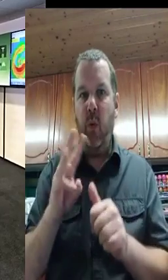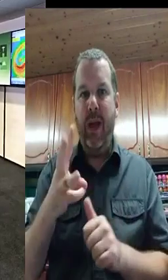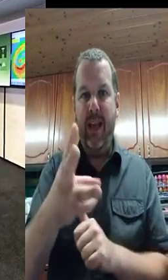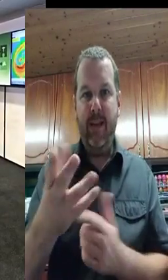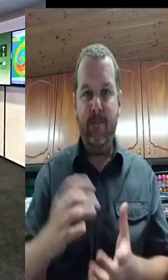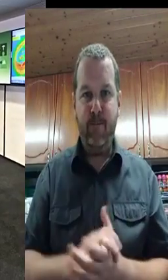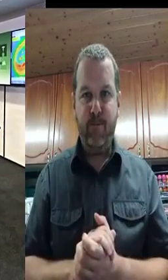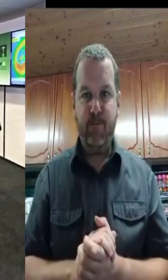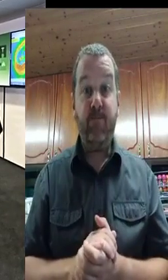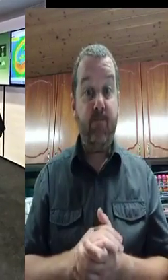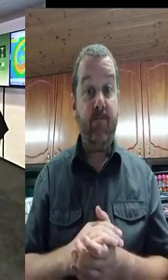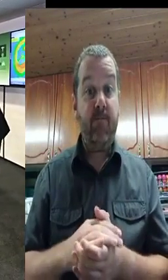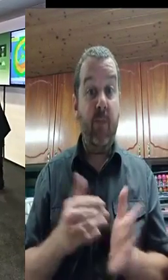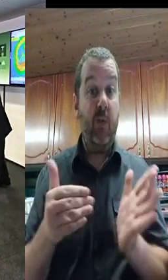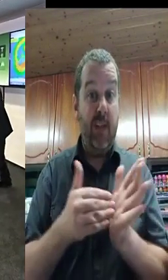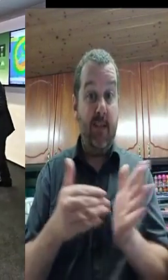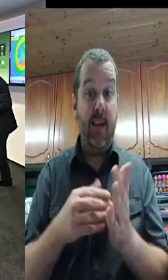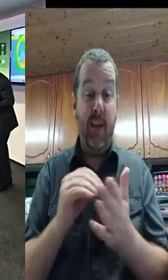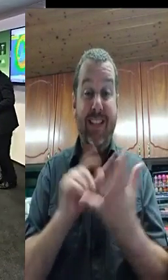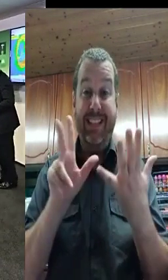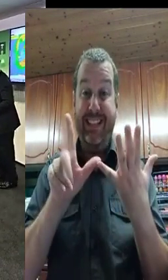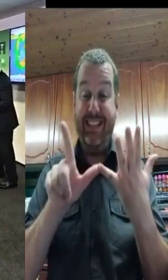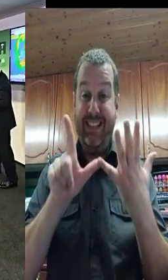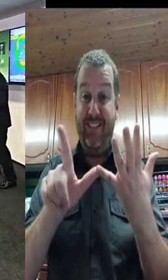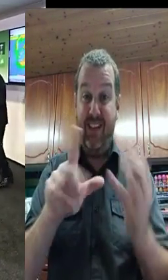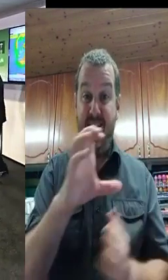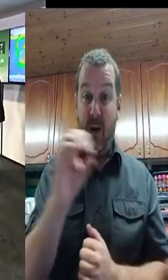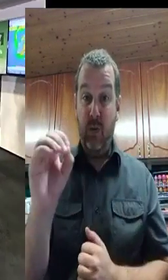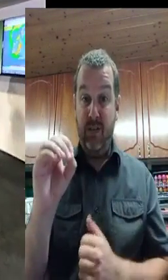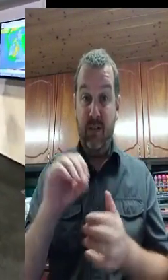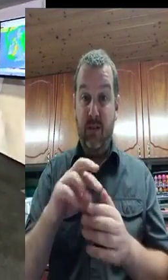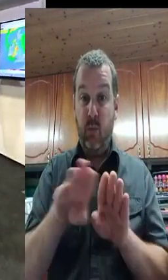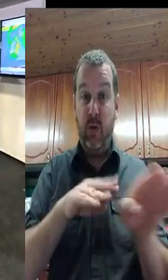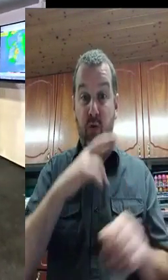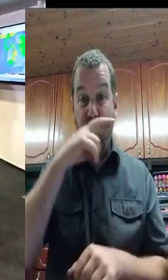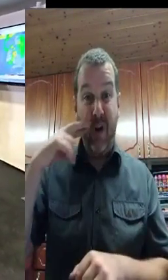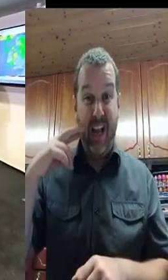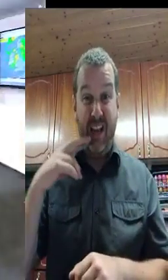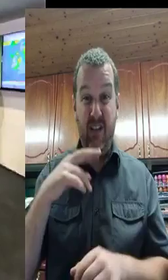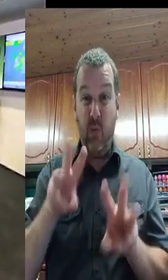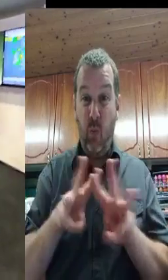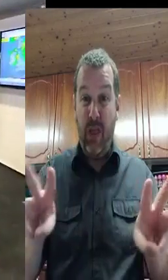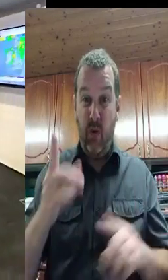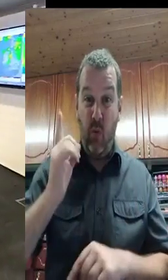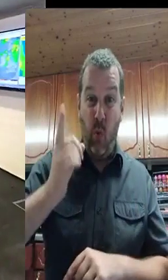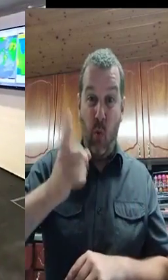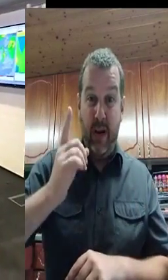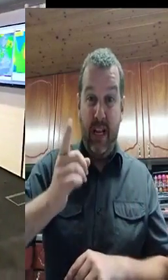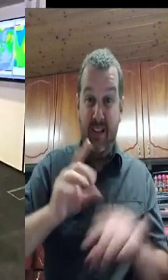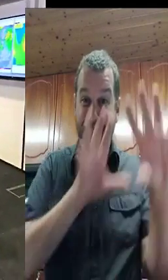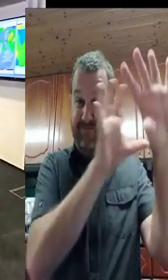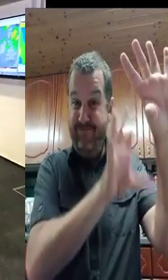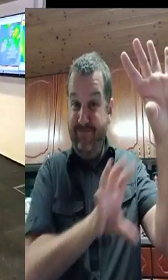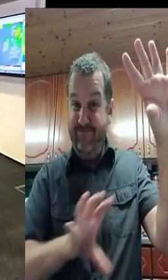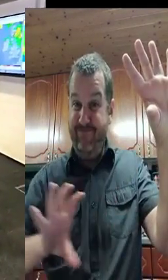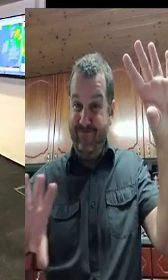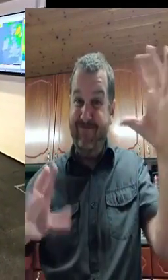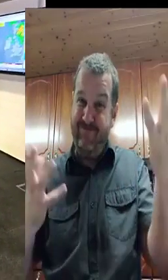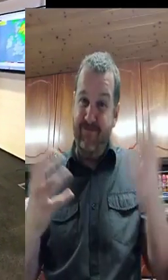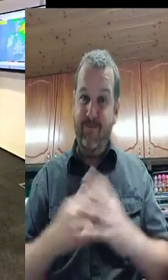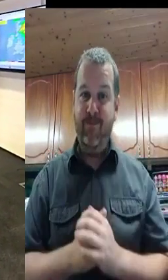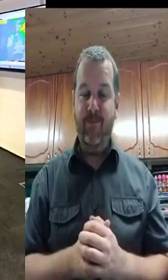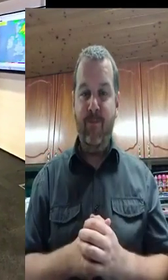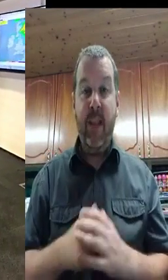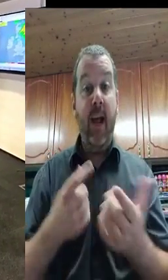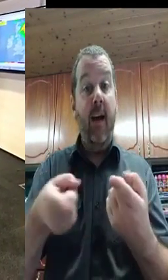to say, particularly again about the safety ones. Brewer, Thanks Sean. My name is Darren Brewer, representing the Department of Agriculture, Food and the Marine. I think